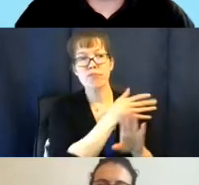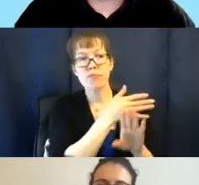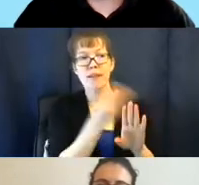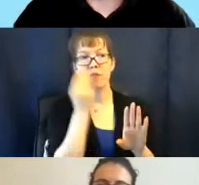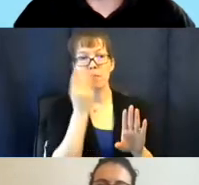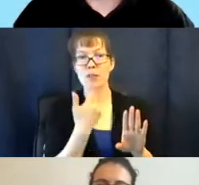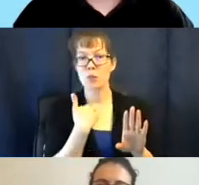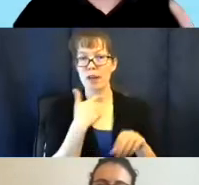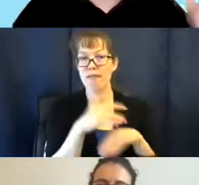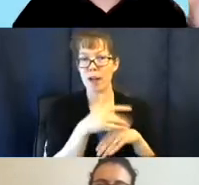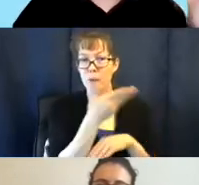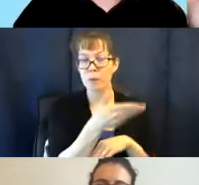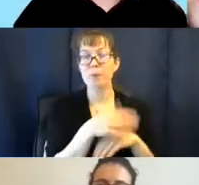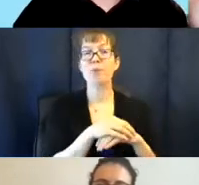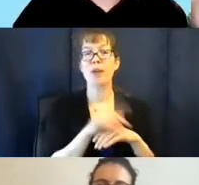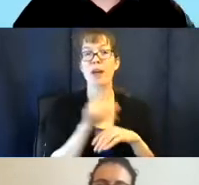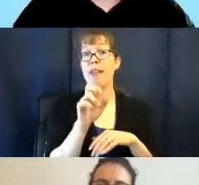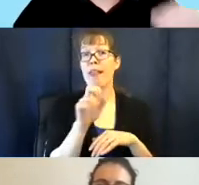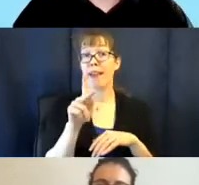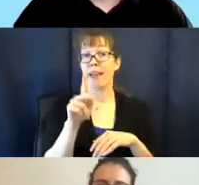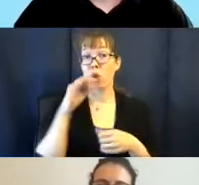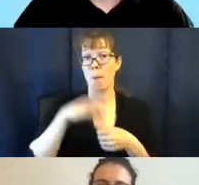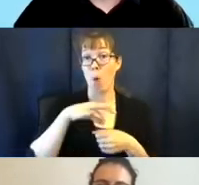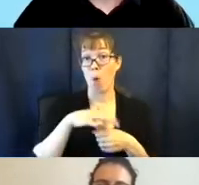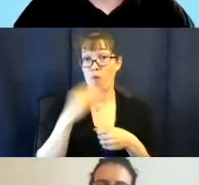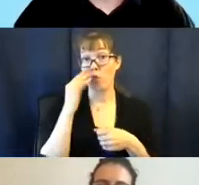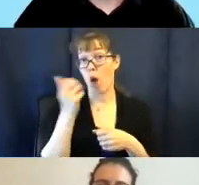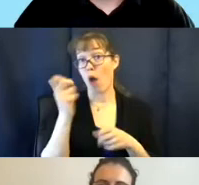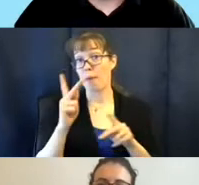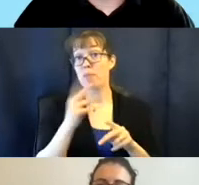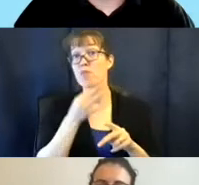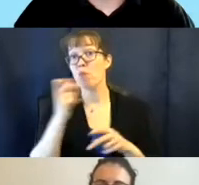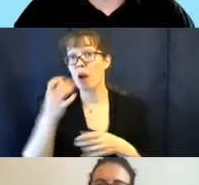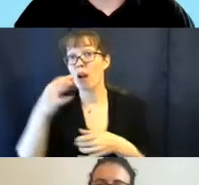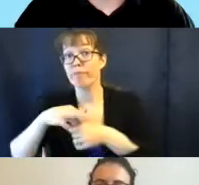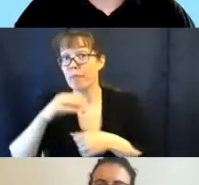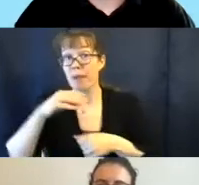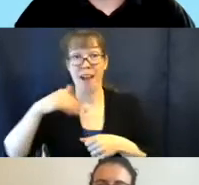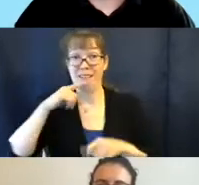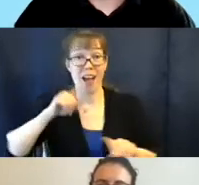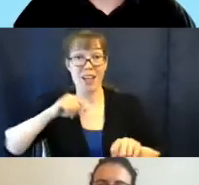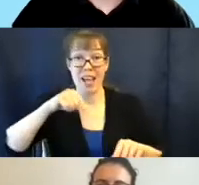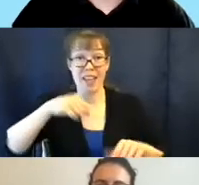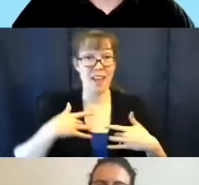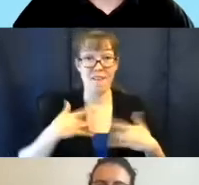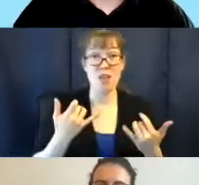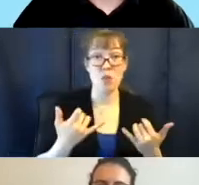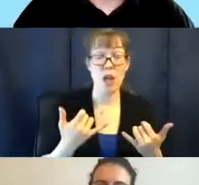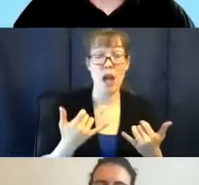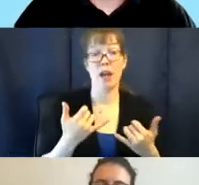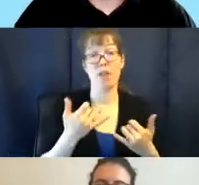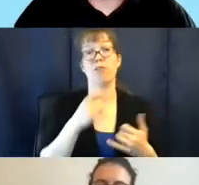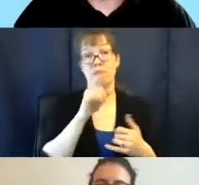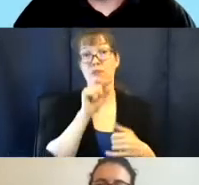there. The links to the poll, if you know other people that might want to take them, but they're not attending the event today, they can